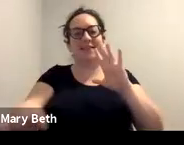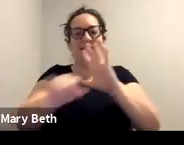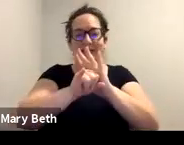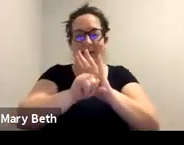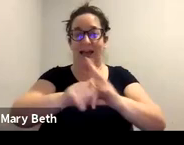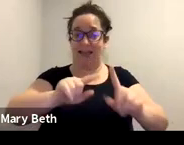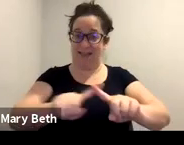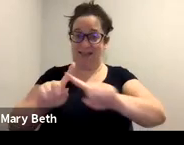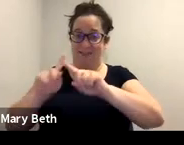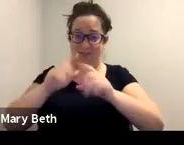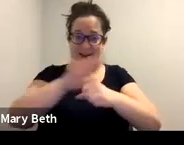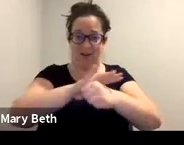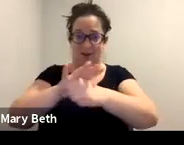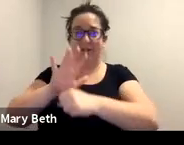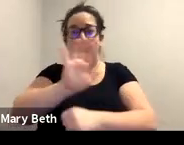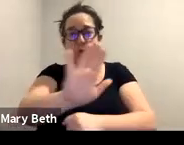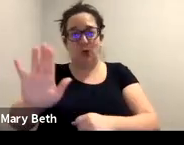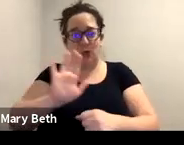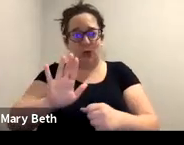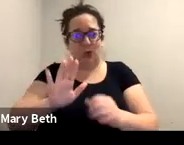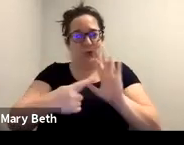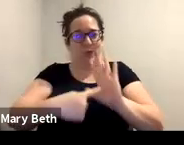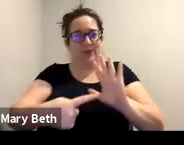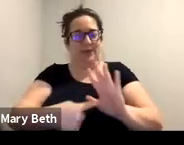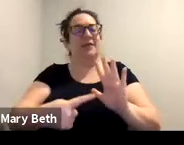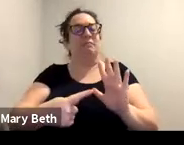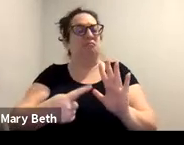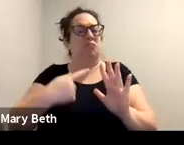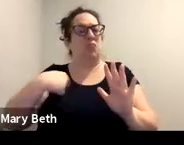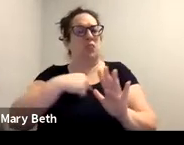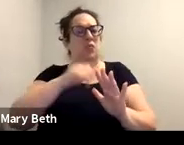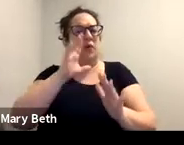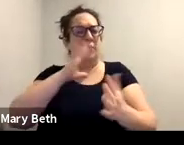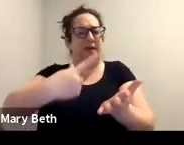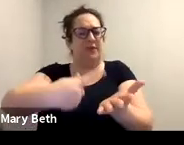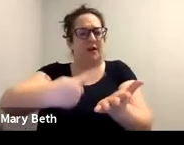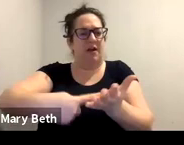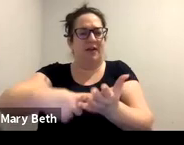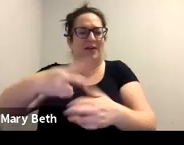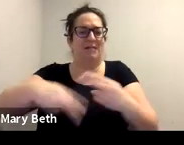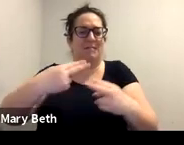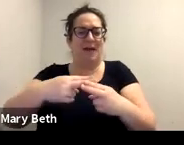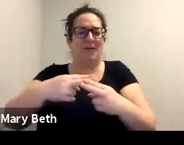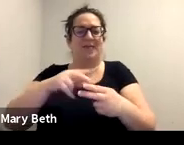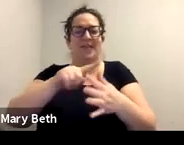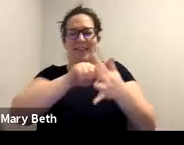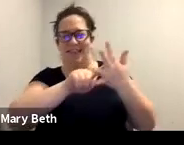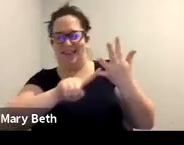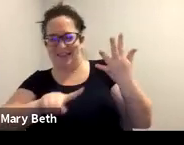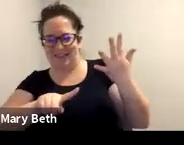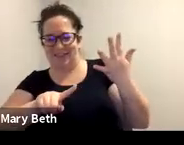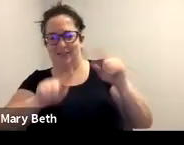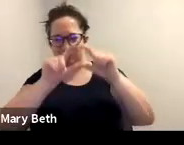represent in, this is essentially what we're going to be talking about, all these different areas related to assisting survivors.